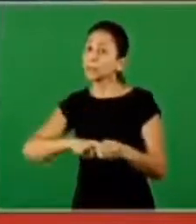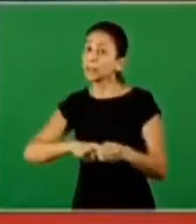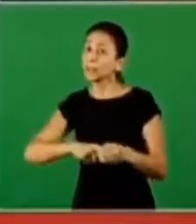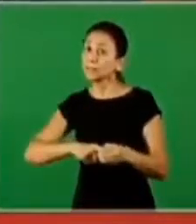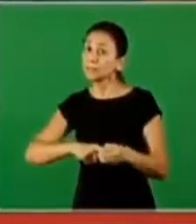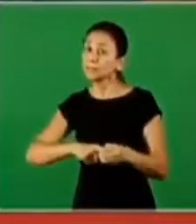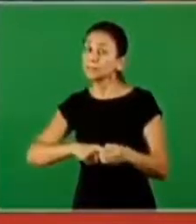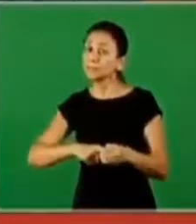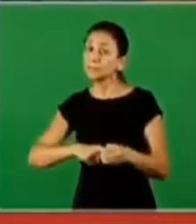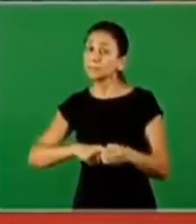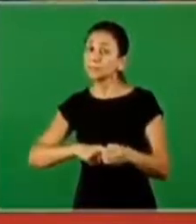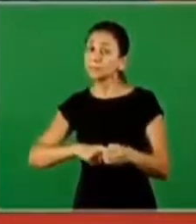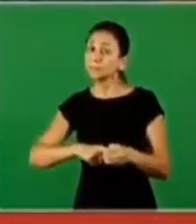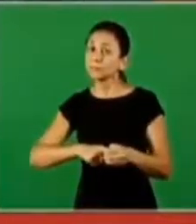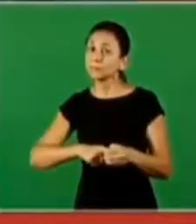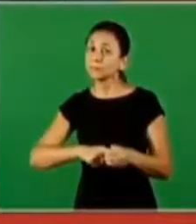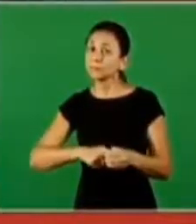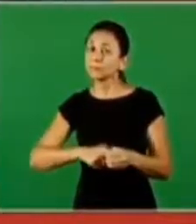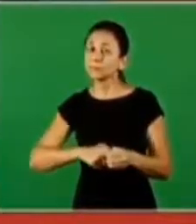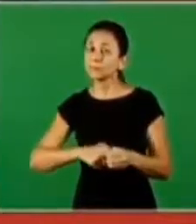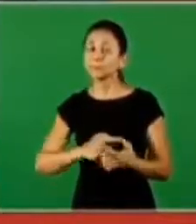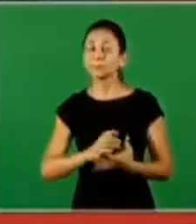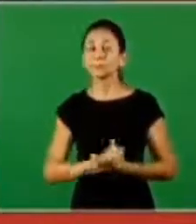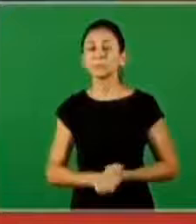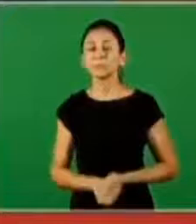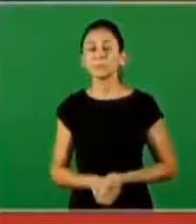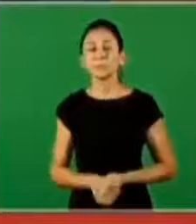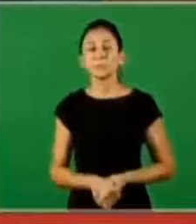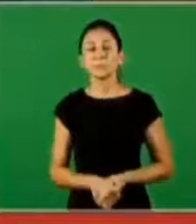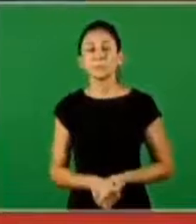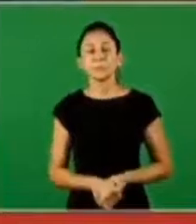said in the past so